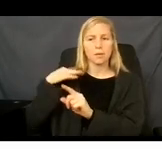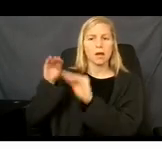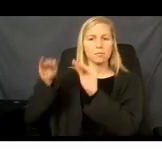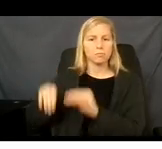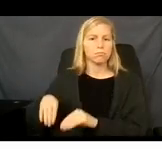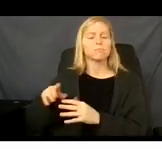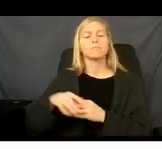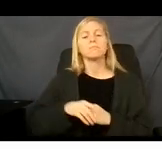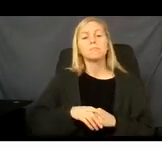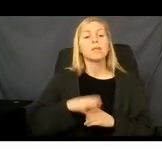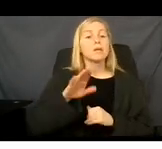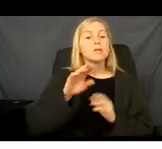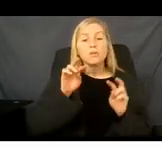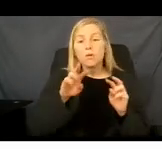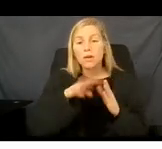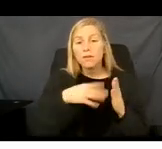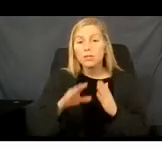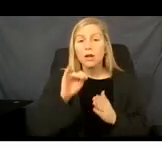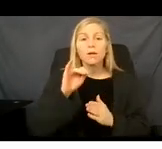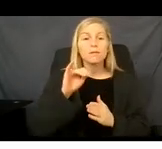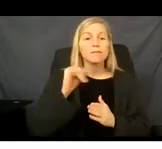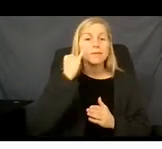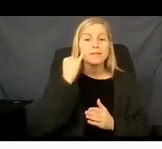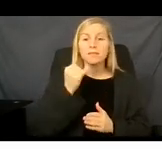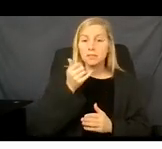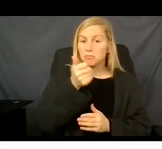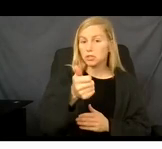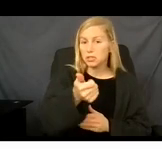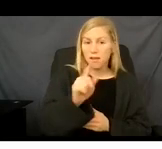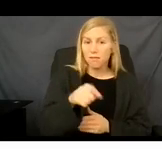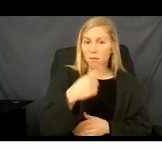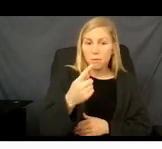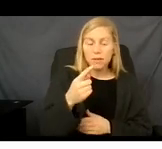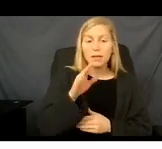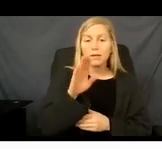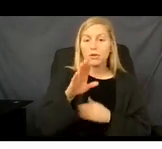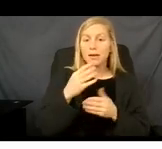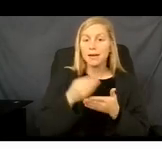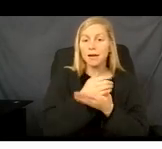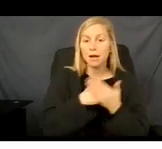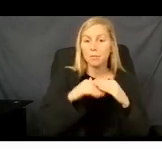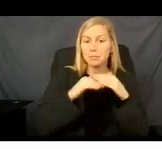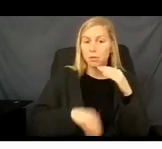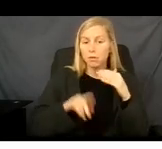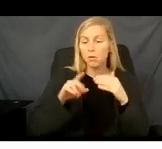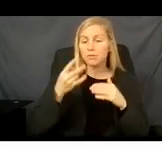single person enrolled with your employer's coverage and your income is below $17